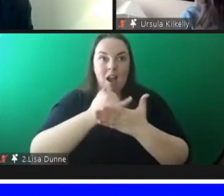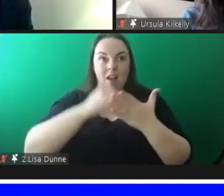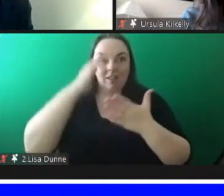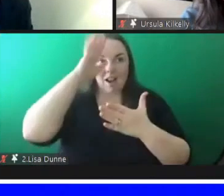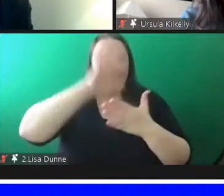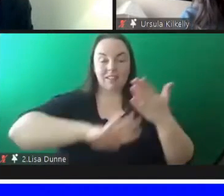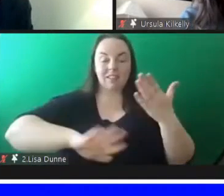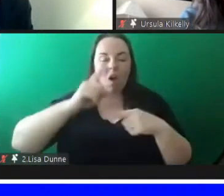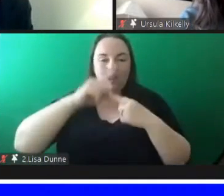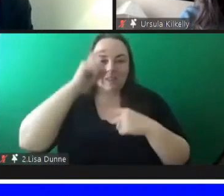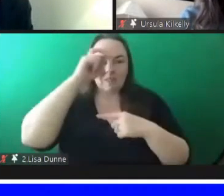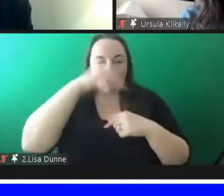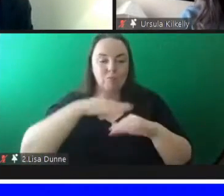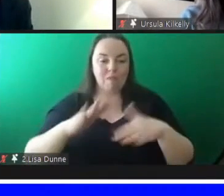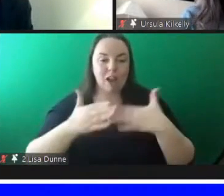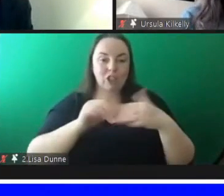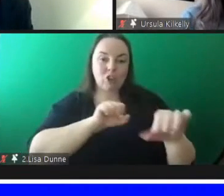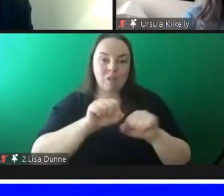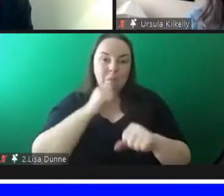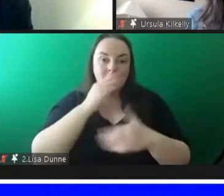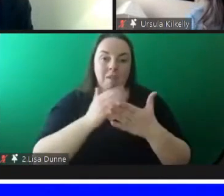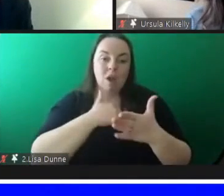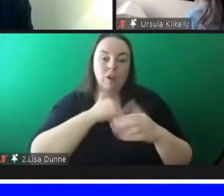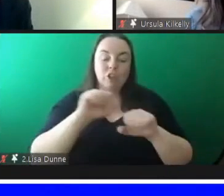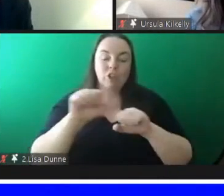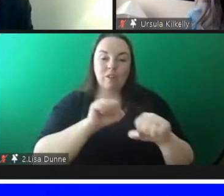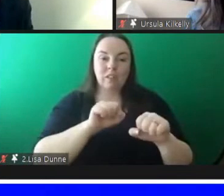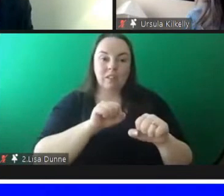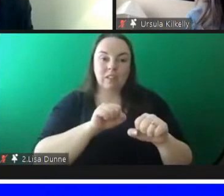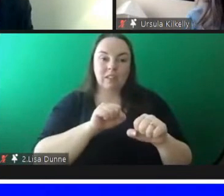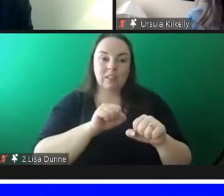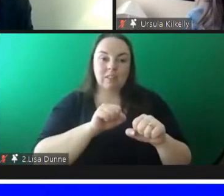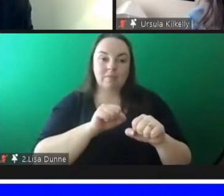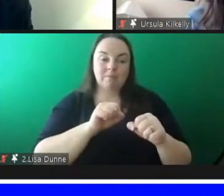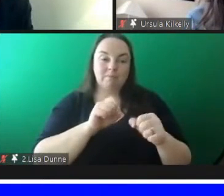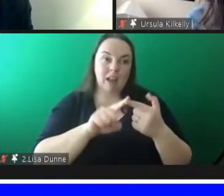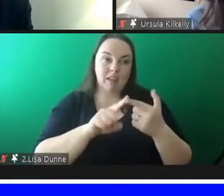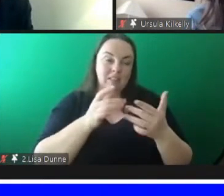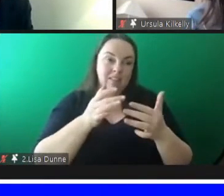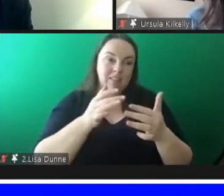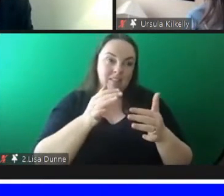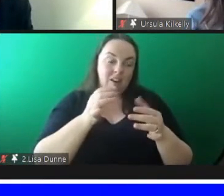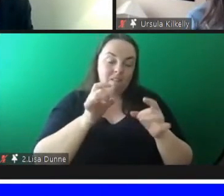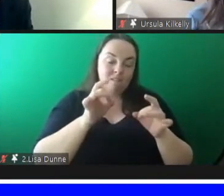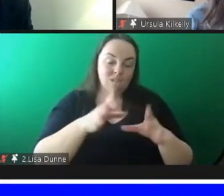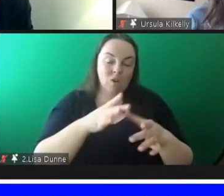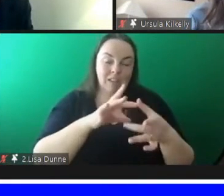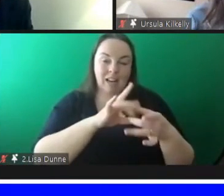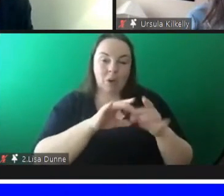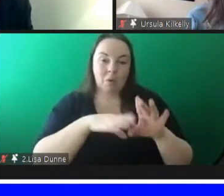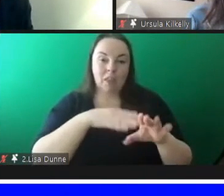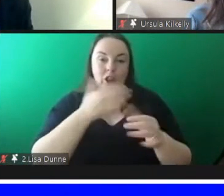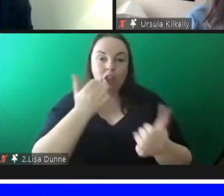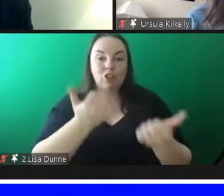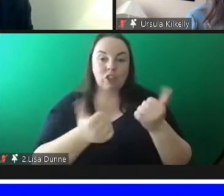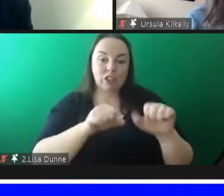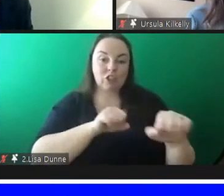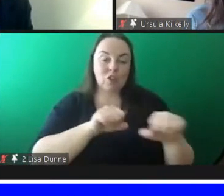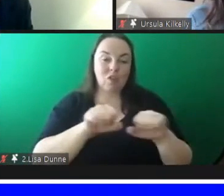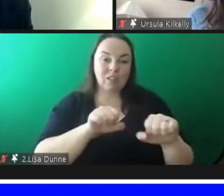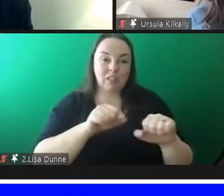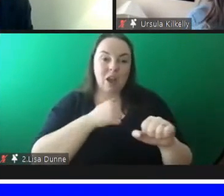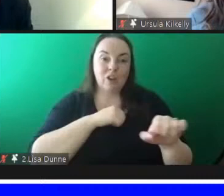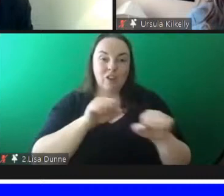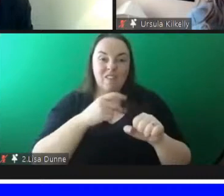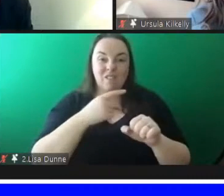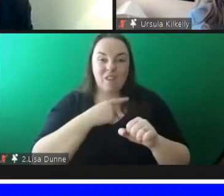going to be a challenge and i think some of the services are um and and certainly in terms of the the the youth justice services are